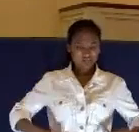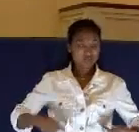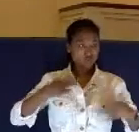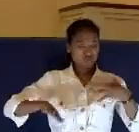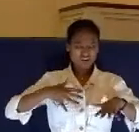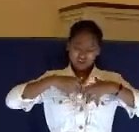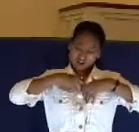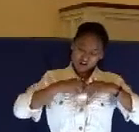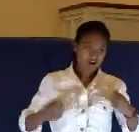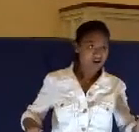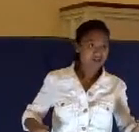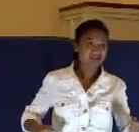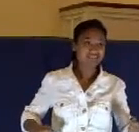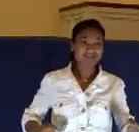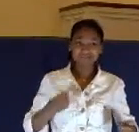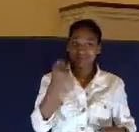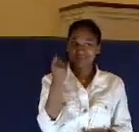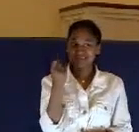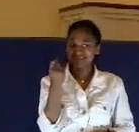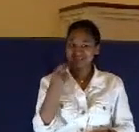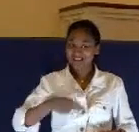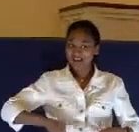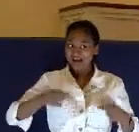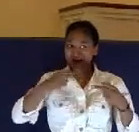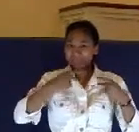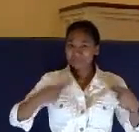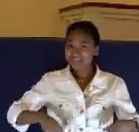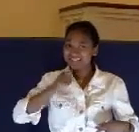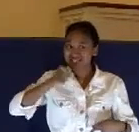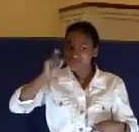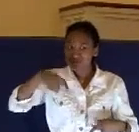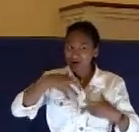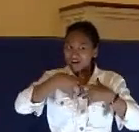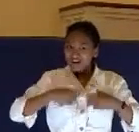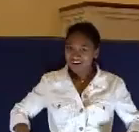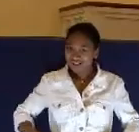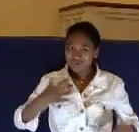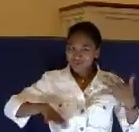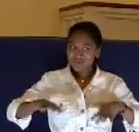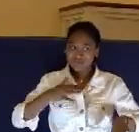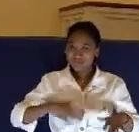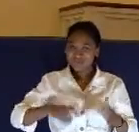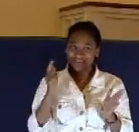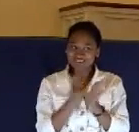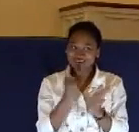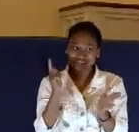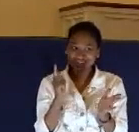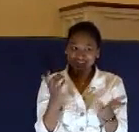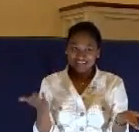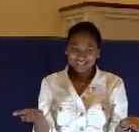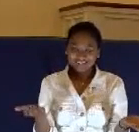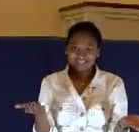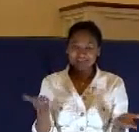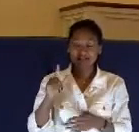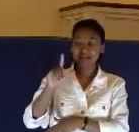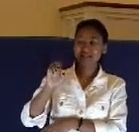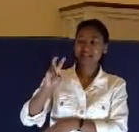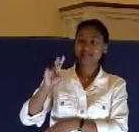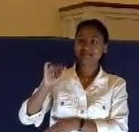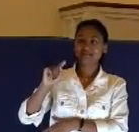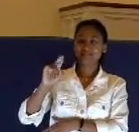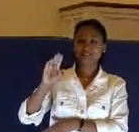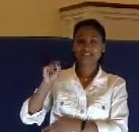did you know that the high priest was forbidden to rip his clothes under the law? Forbidden to do that, according to Leviticus 21,